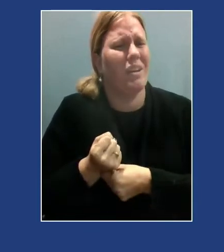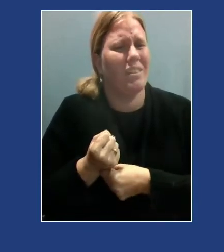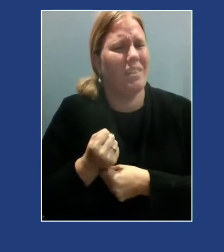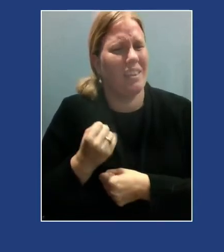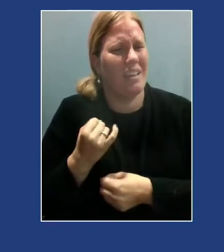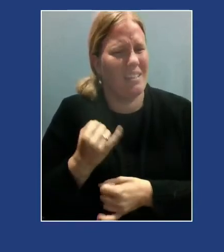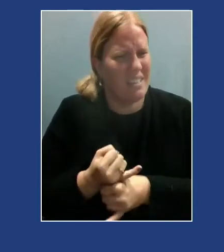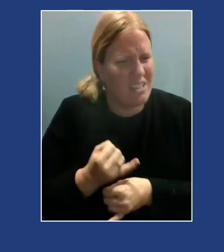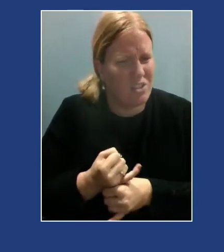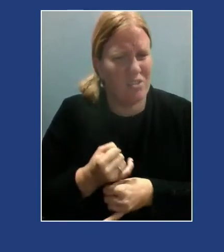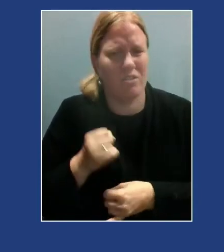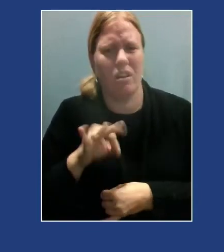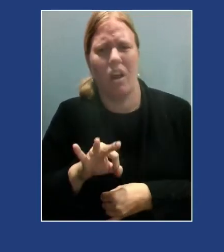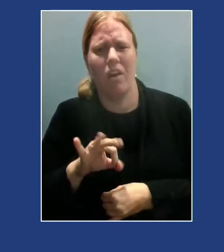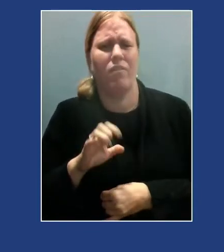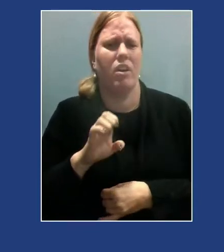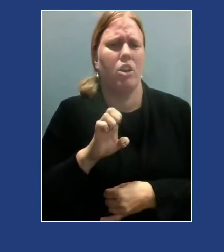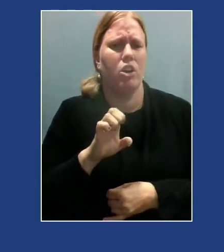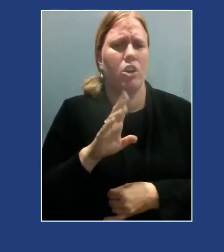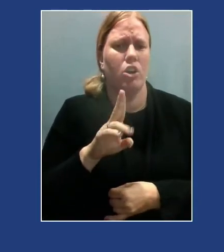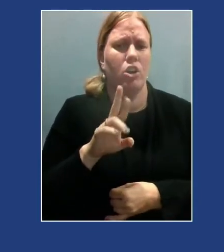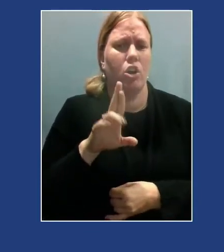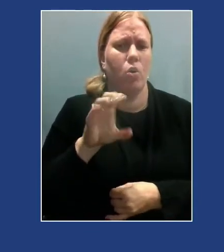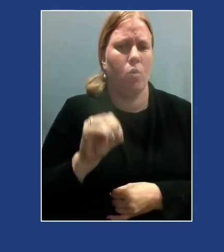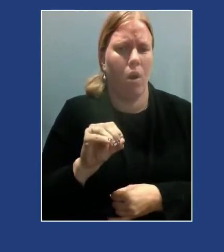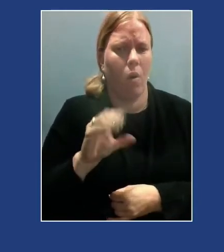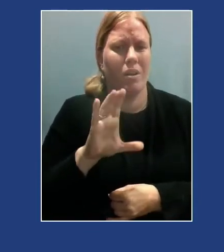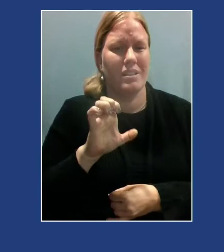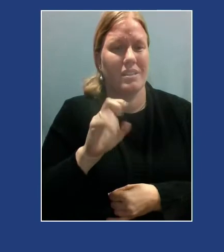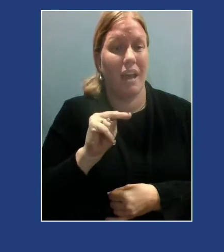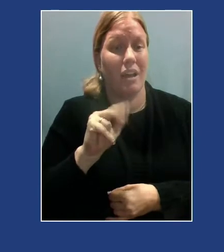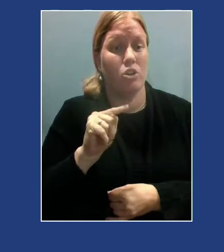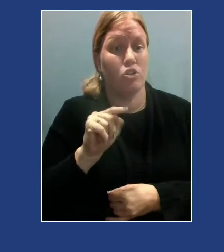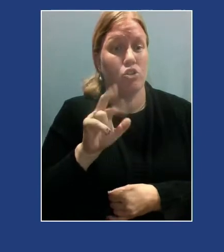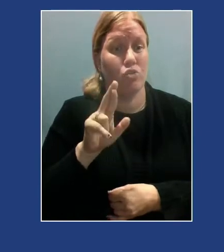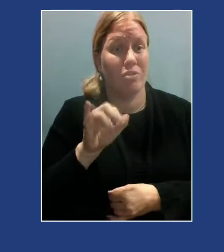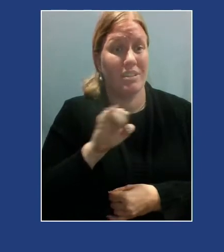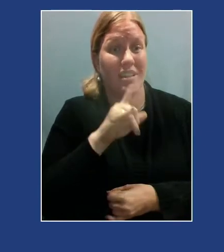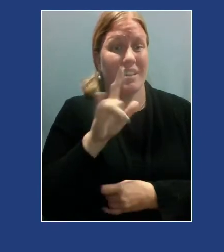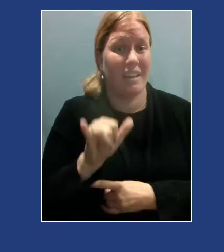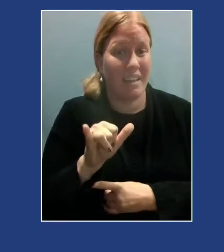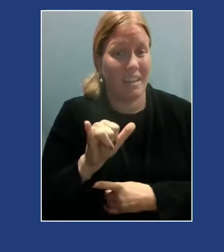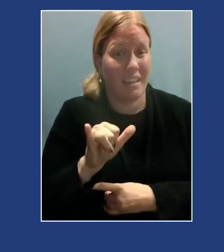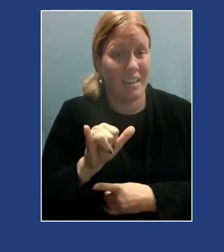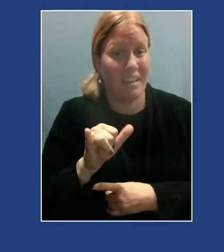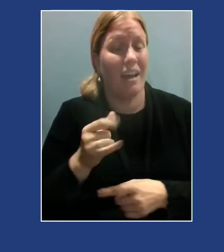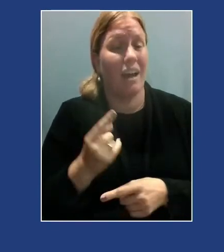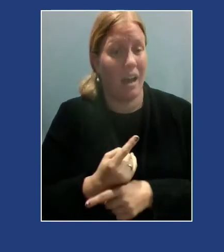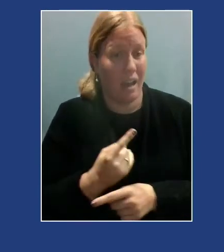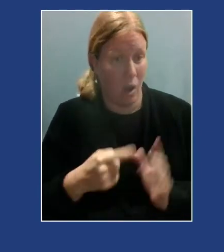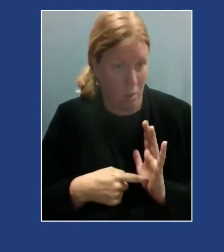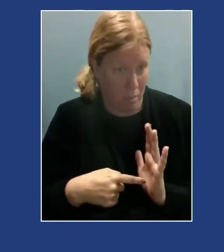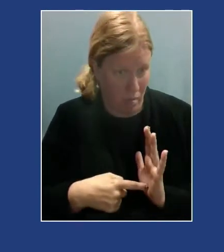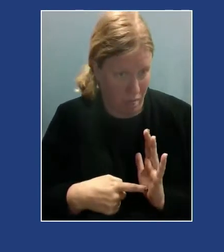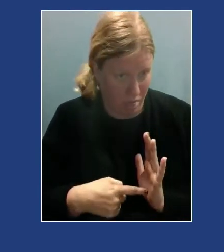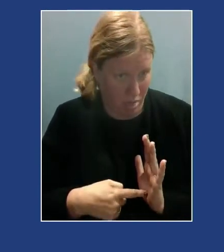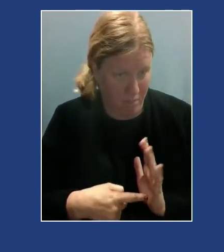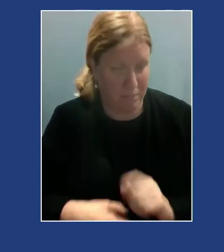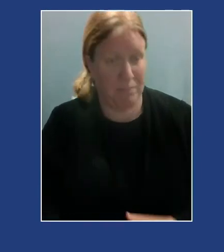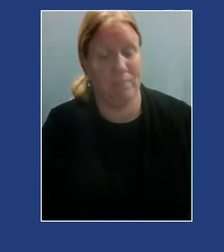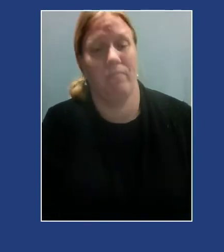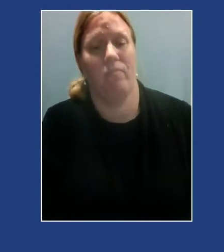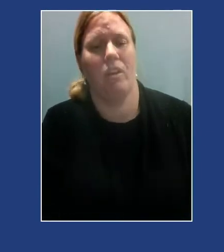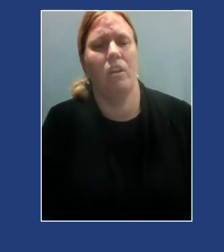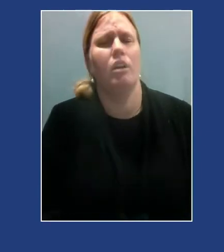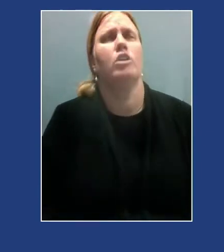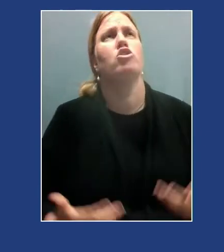Eurocentricity accountable. So what are the ways that we can identify systems and institutions that operate